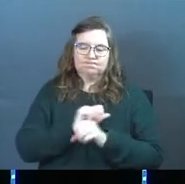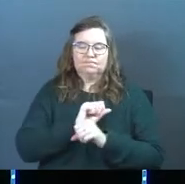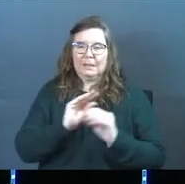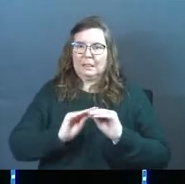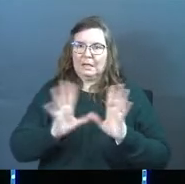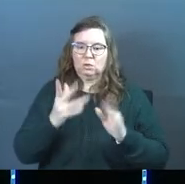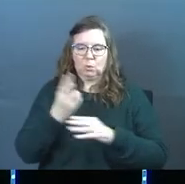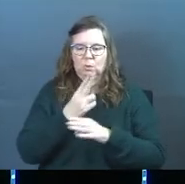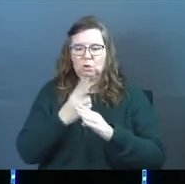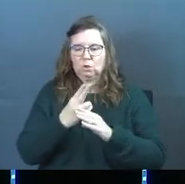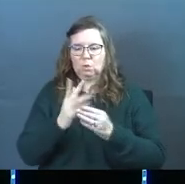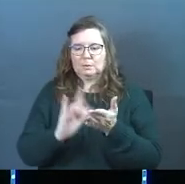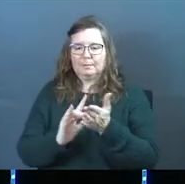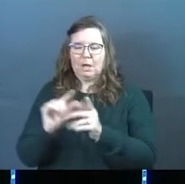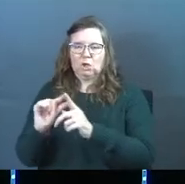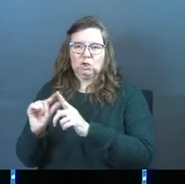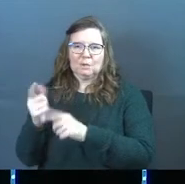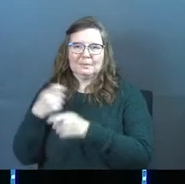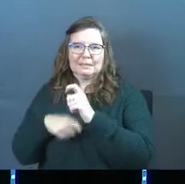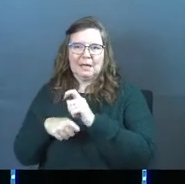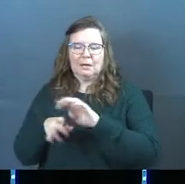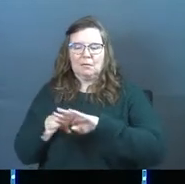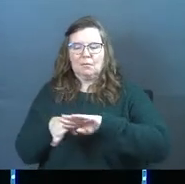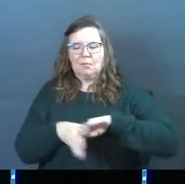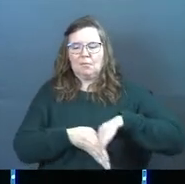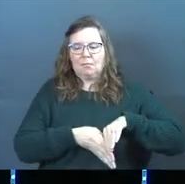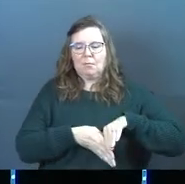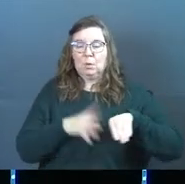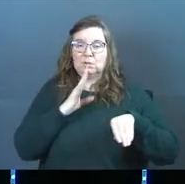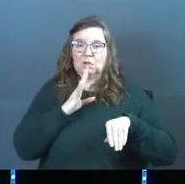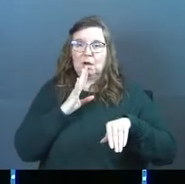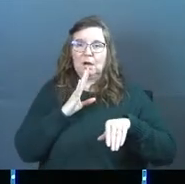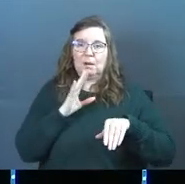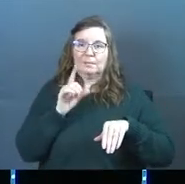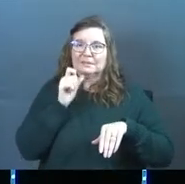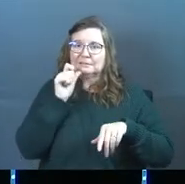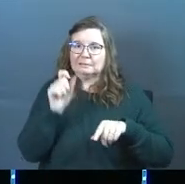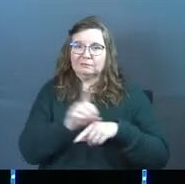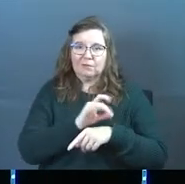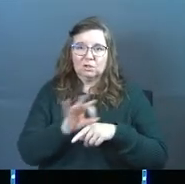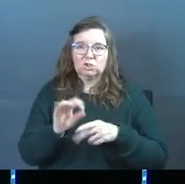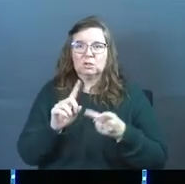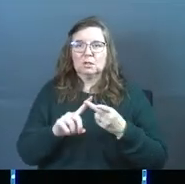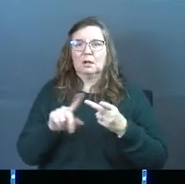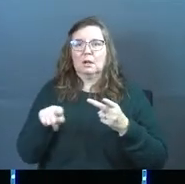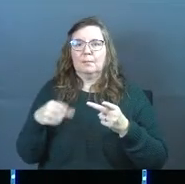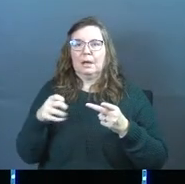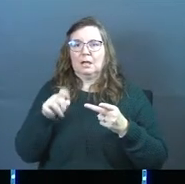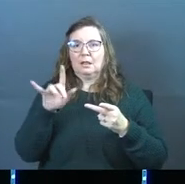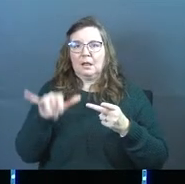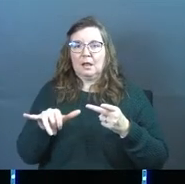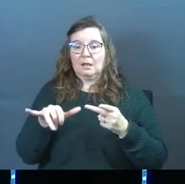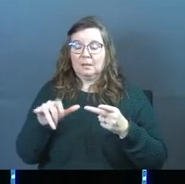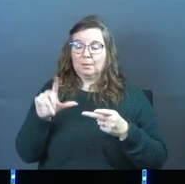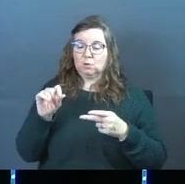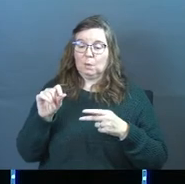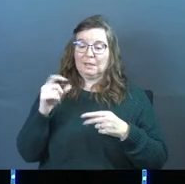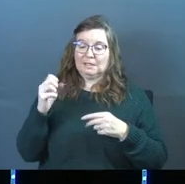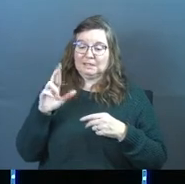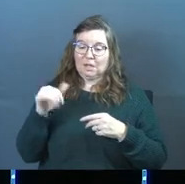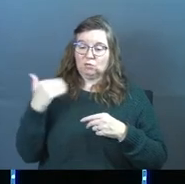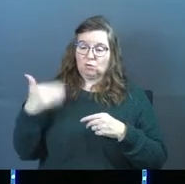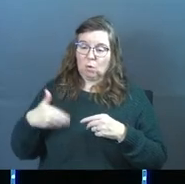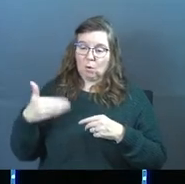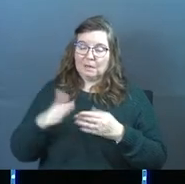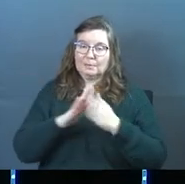judgments. So we use medical terms instead. We talk about dysfunction, pathology. We don't use moral terminology. But as the 20th century has gone